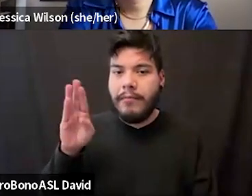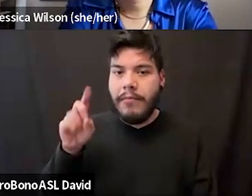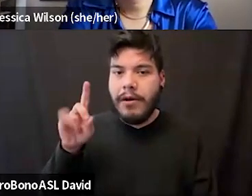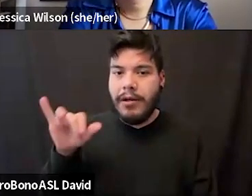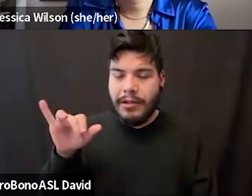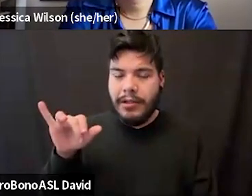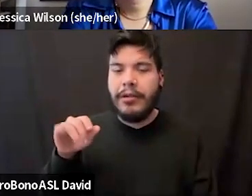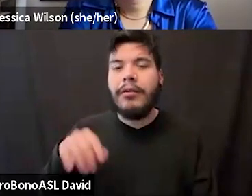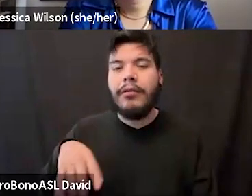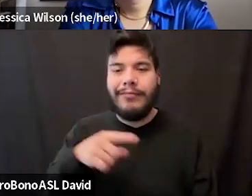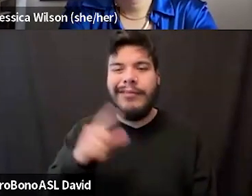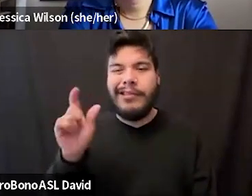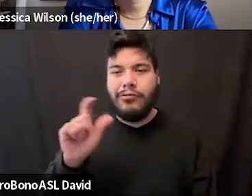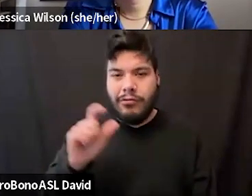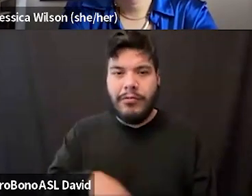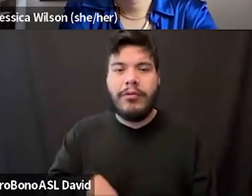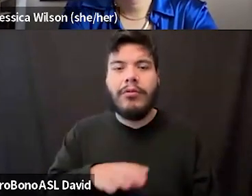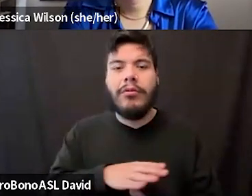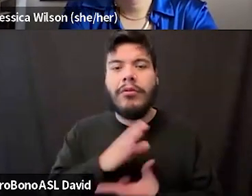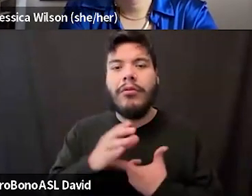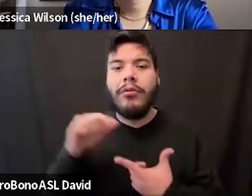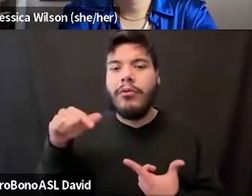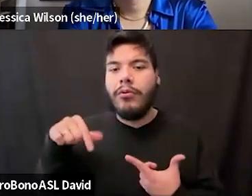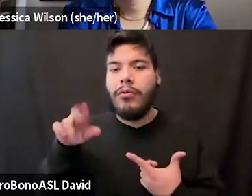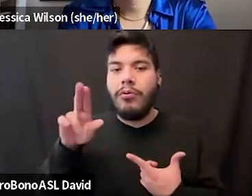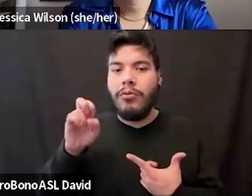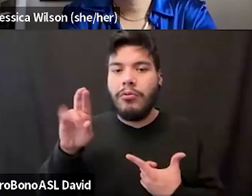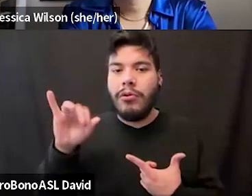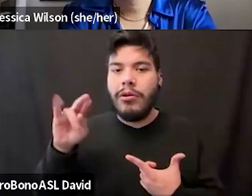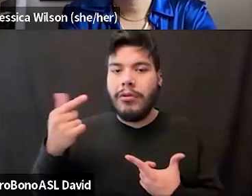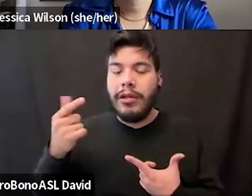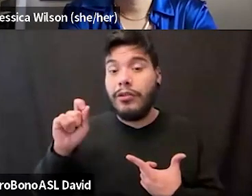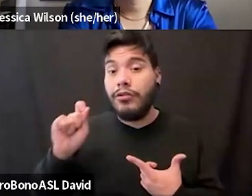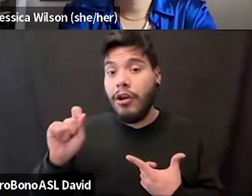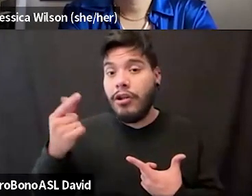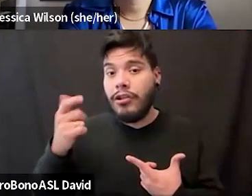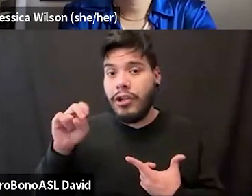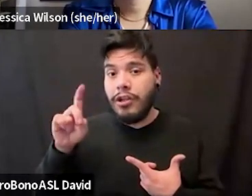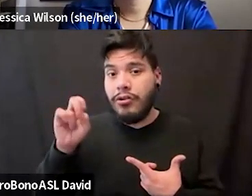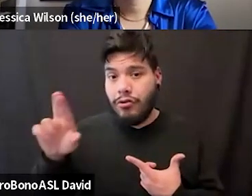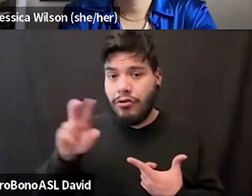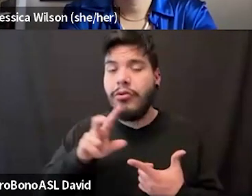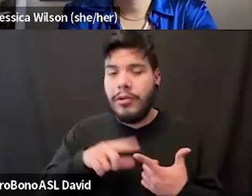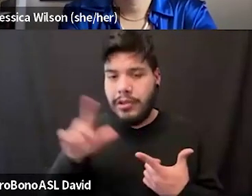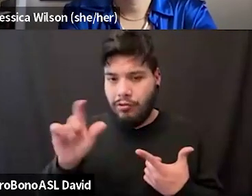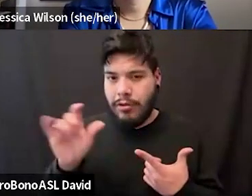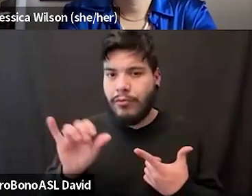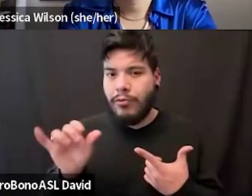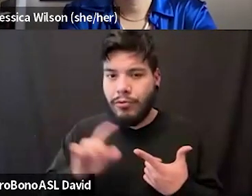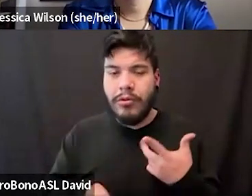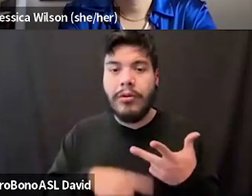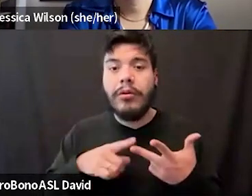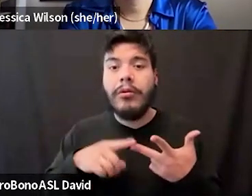um, as well as queering gender, queering.gender on Instagram. Um, and then my